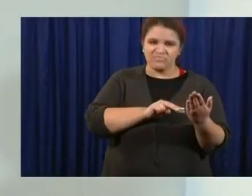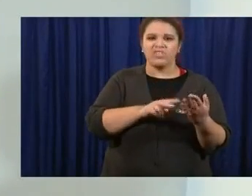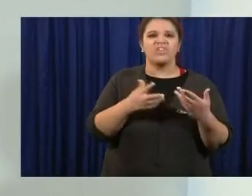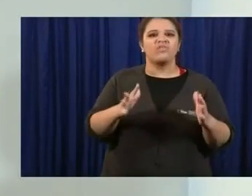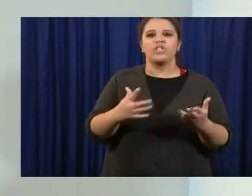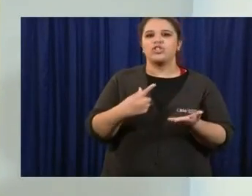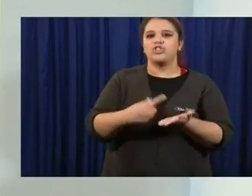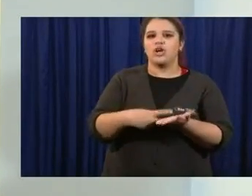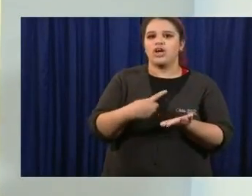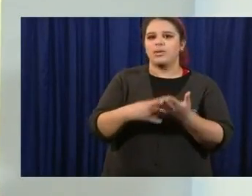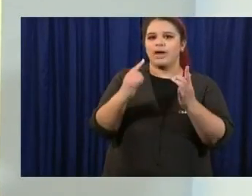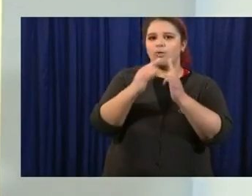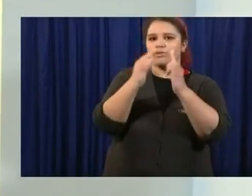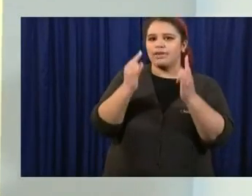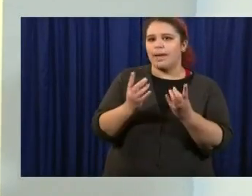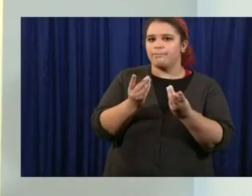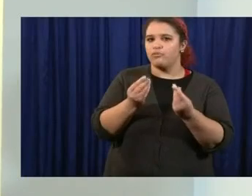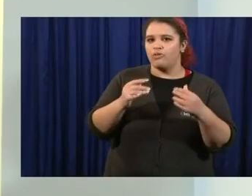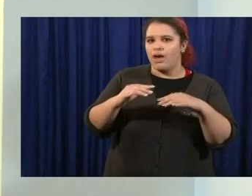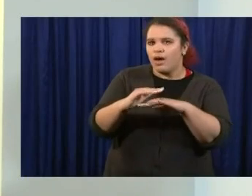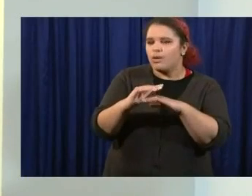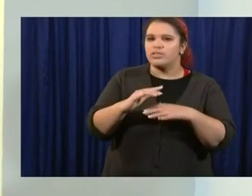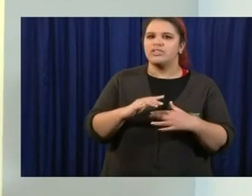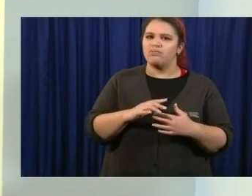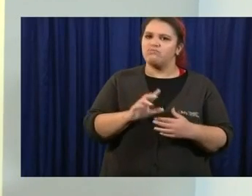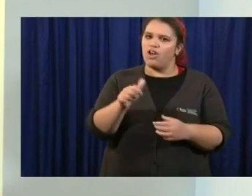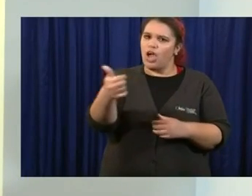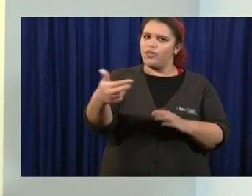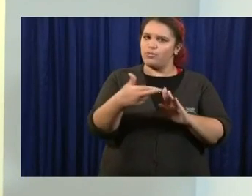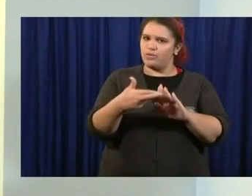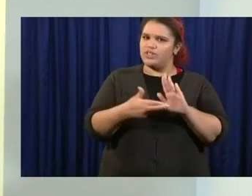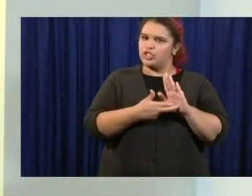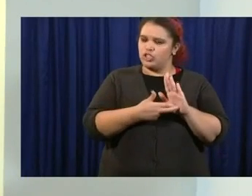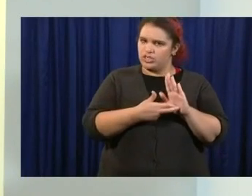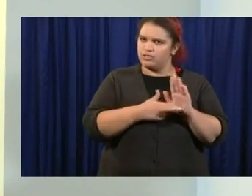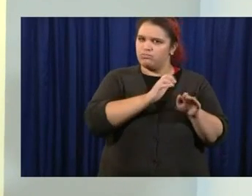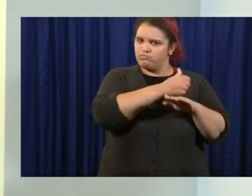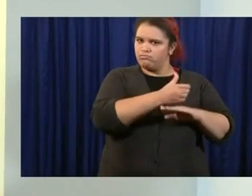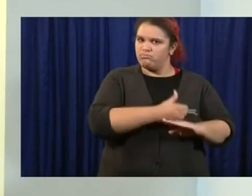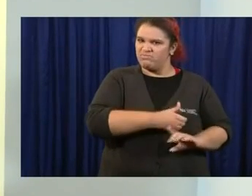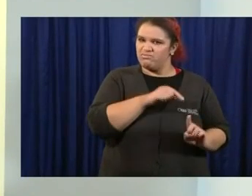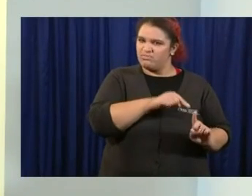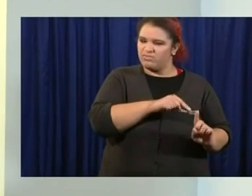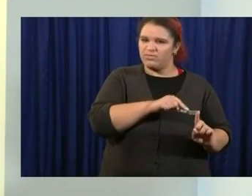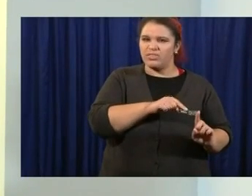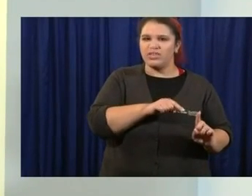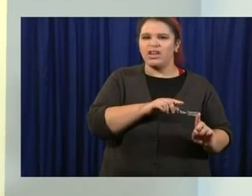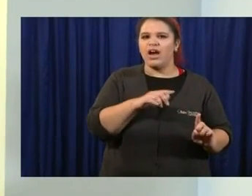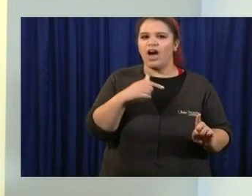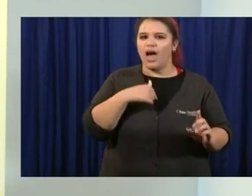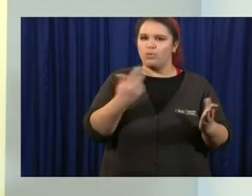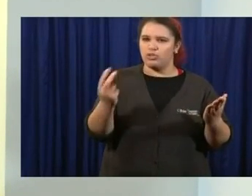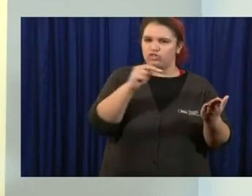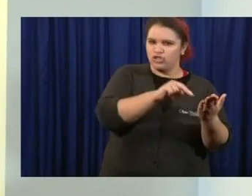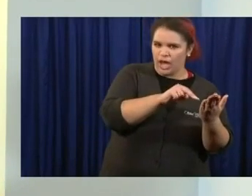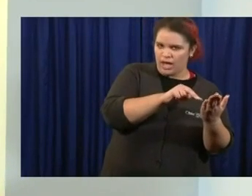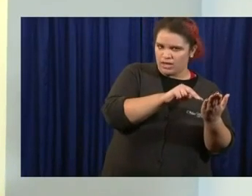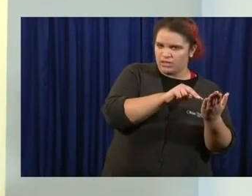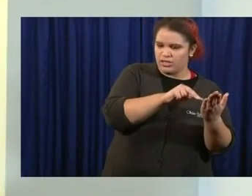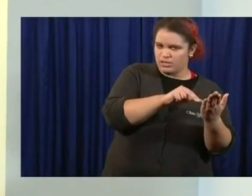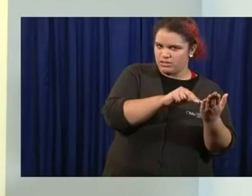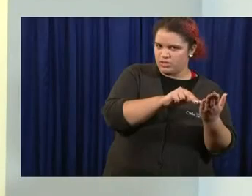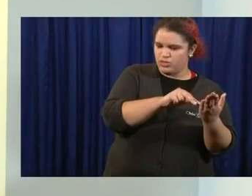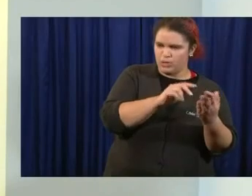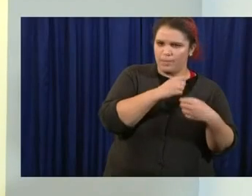We dealt with this with other, other provisions in the order. I will check to make sure on that. If you